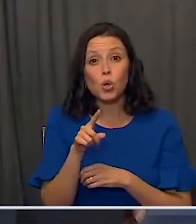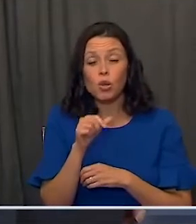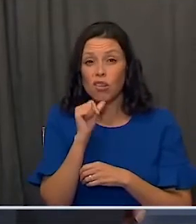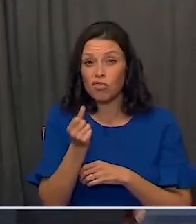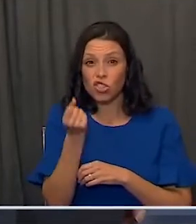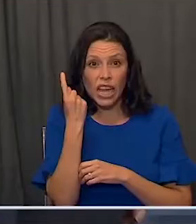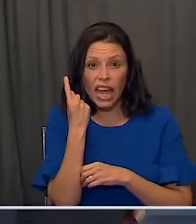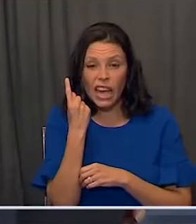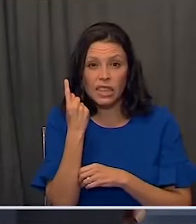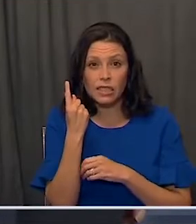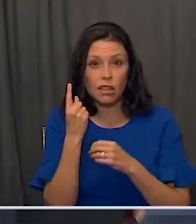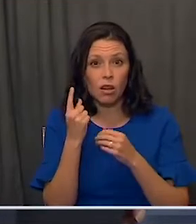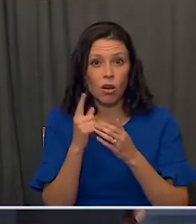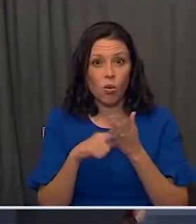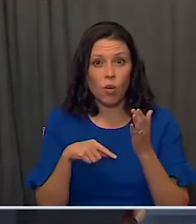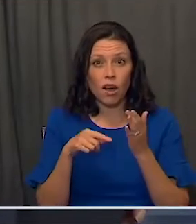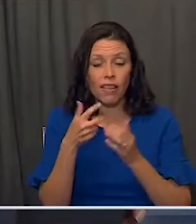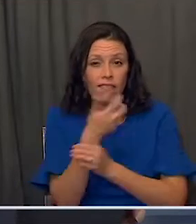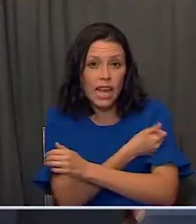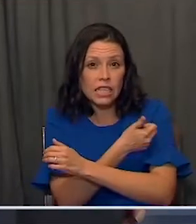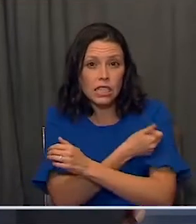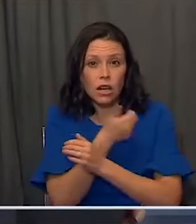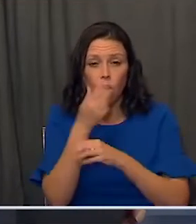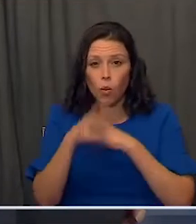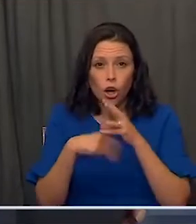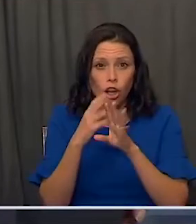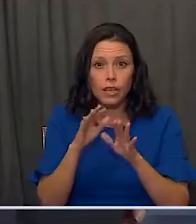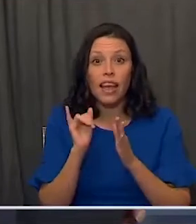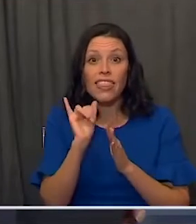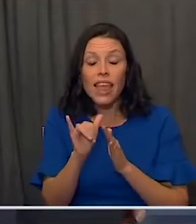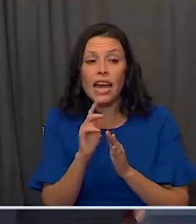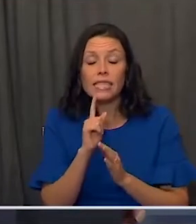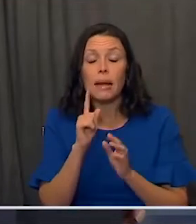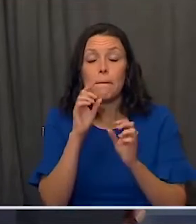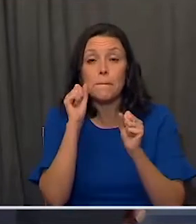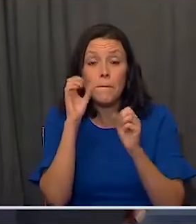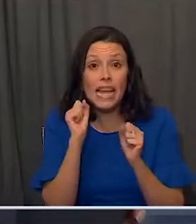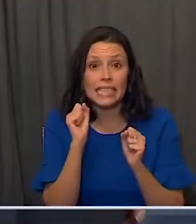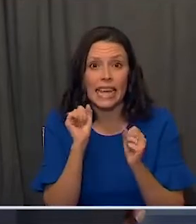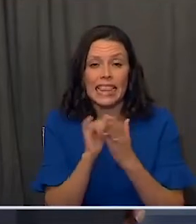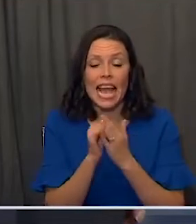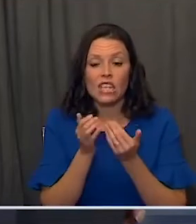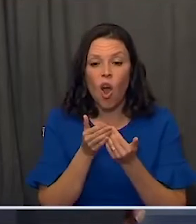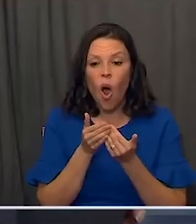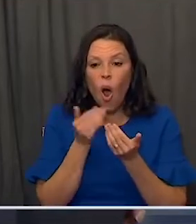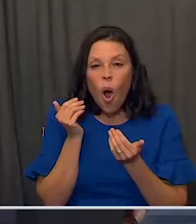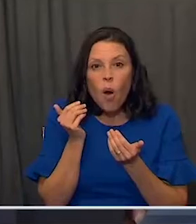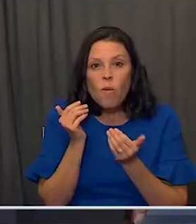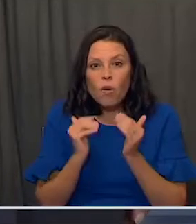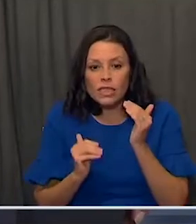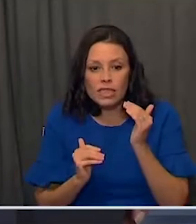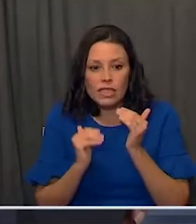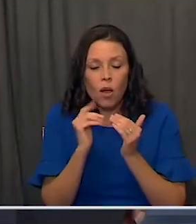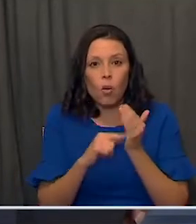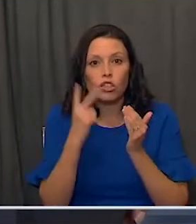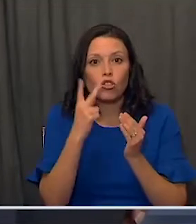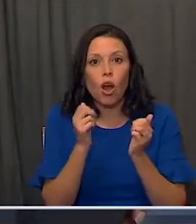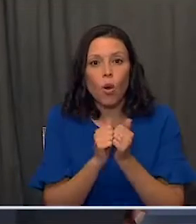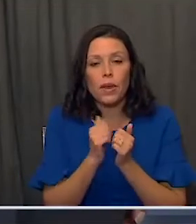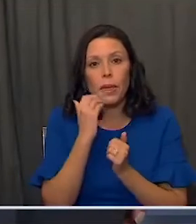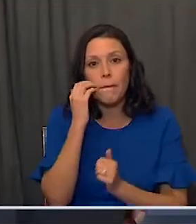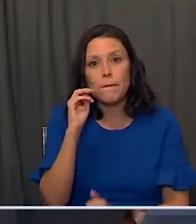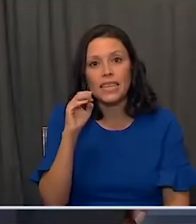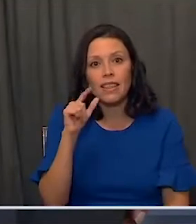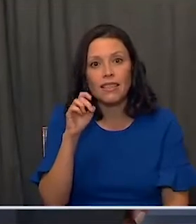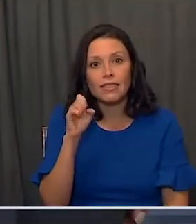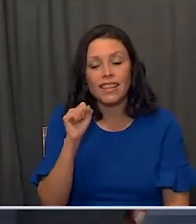acquainted with the field of vaccinology, that is extraordinary. That is almost to the level of what we see with measles,